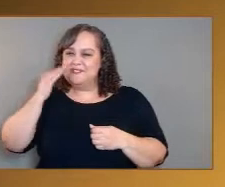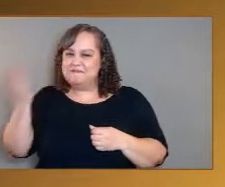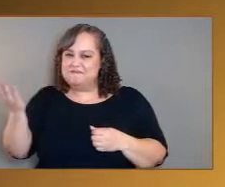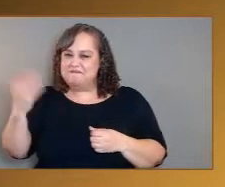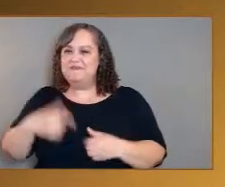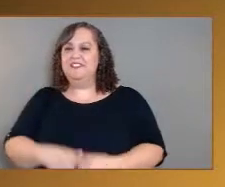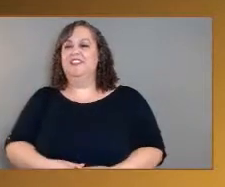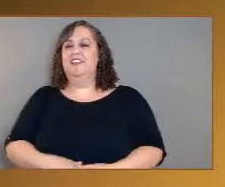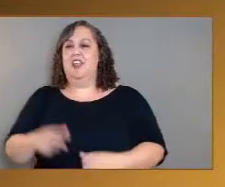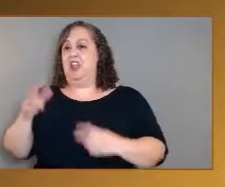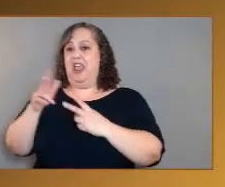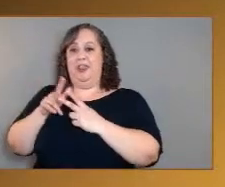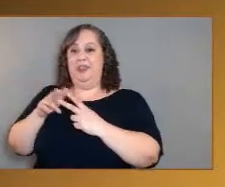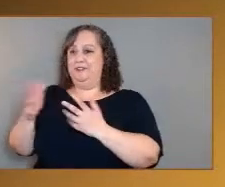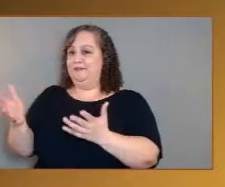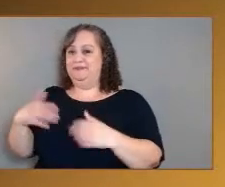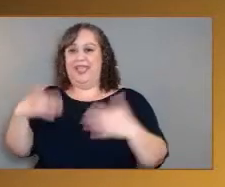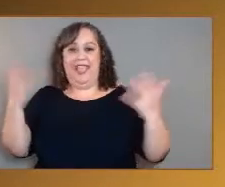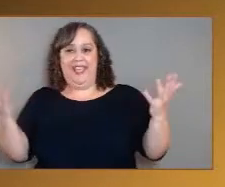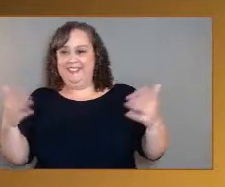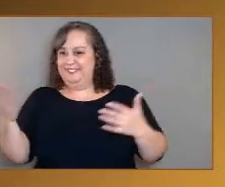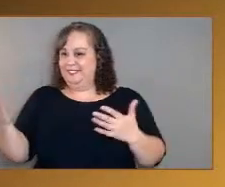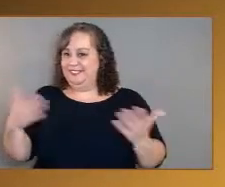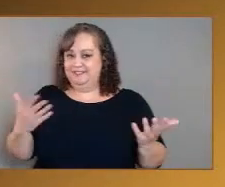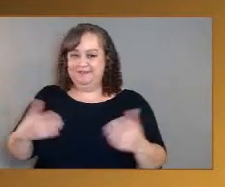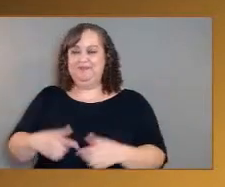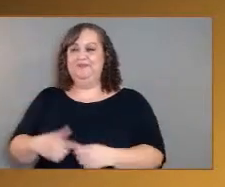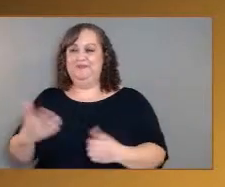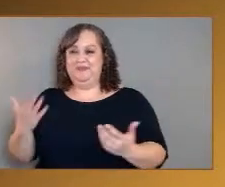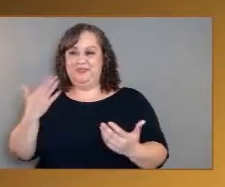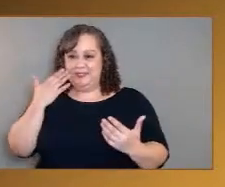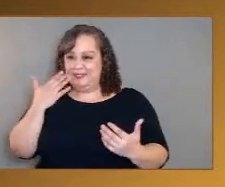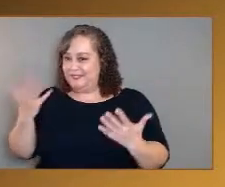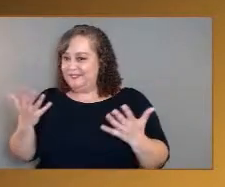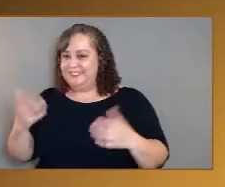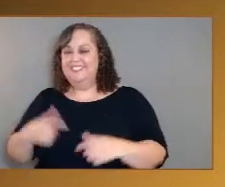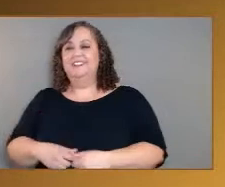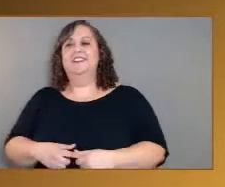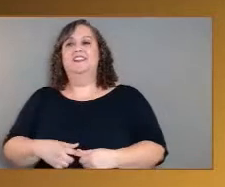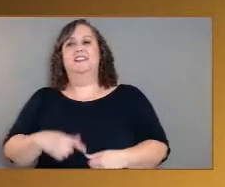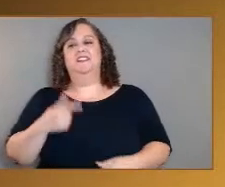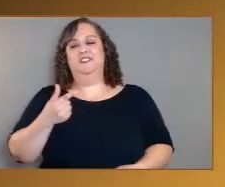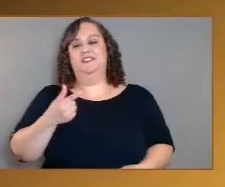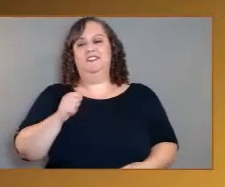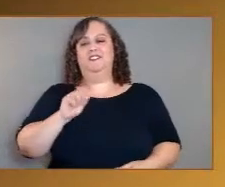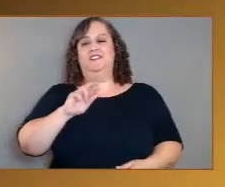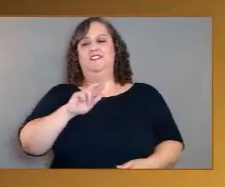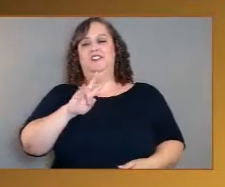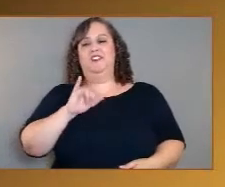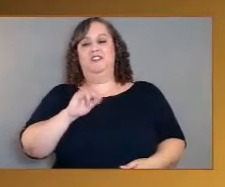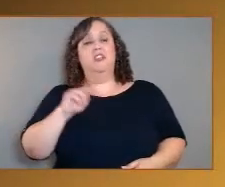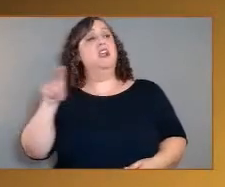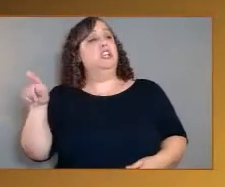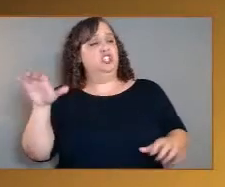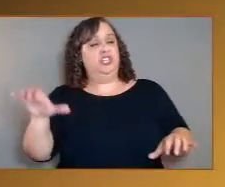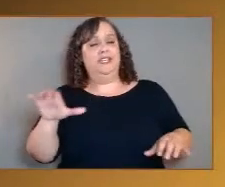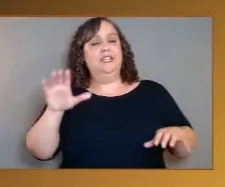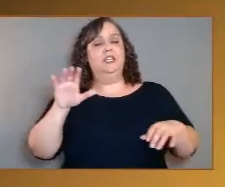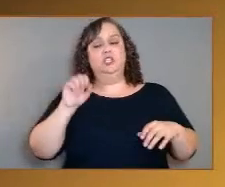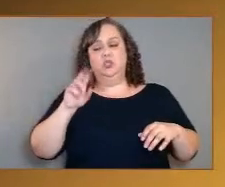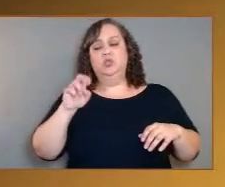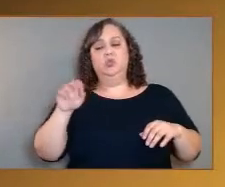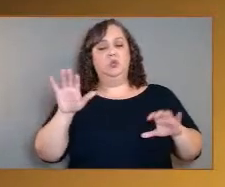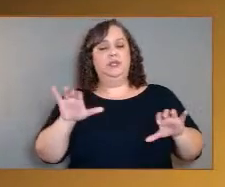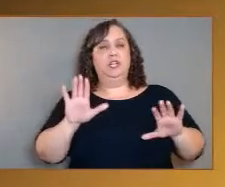Well, I was just going to say Sue did a great study for a Venus sample return mission. So I think she could